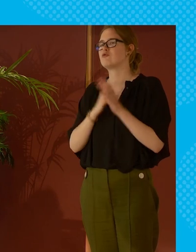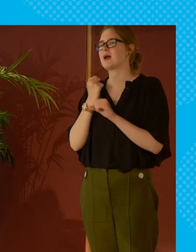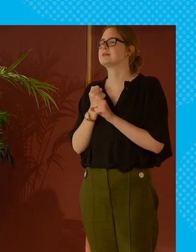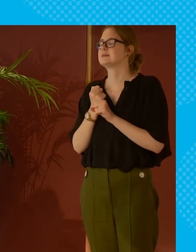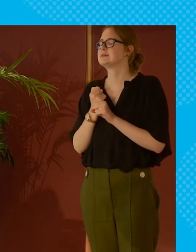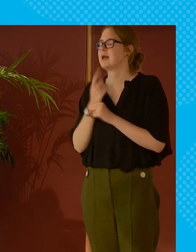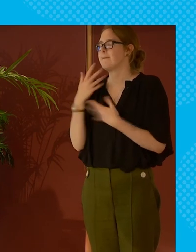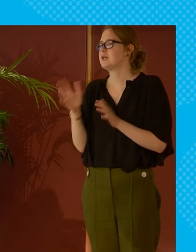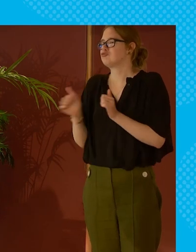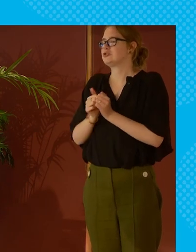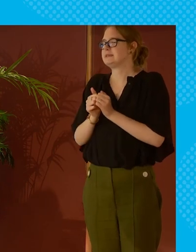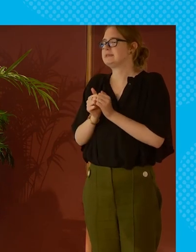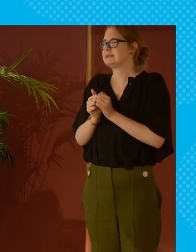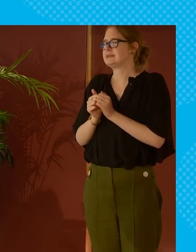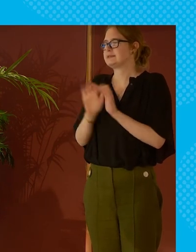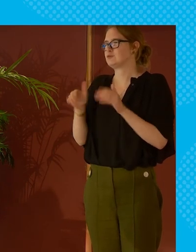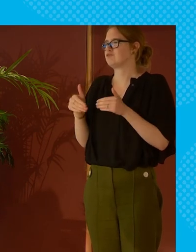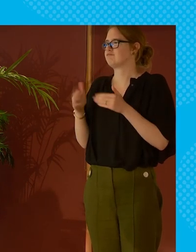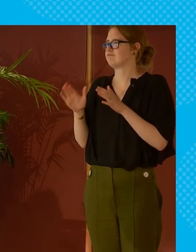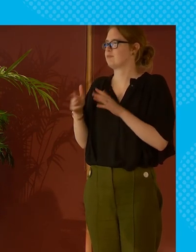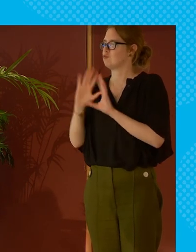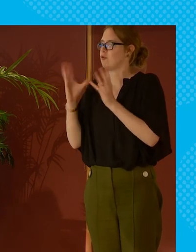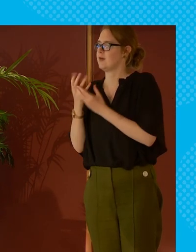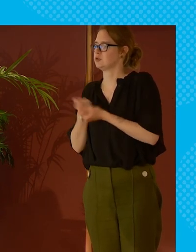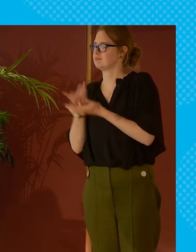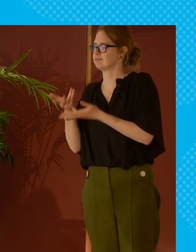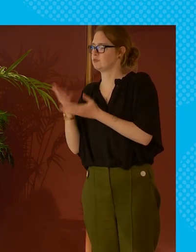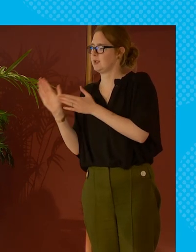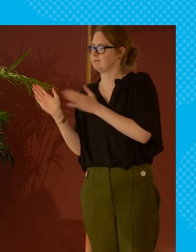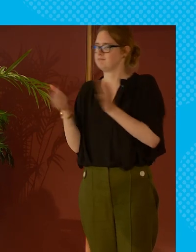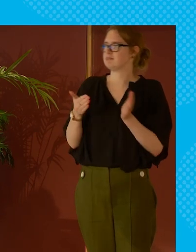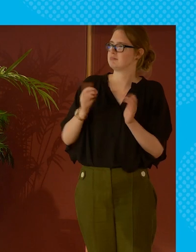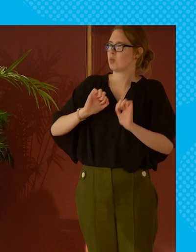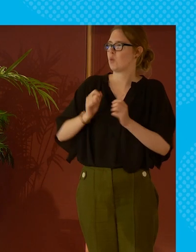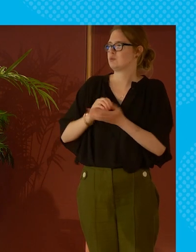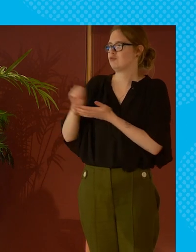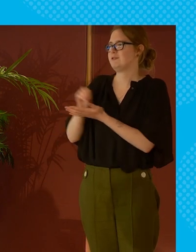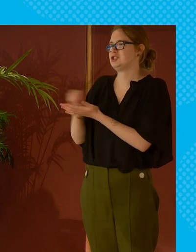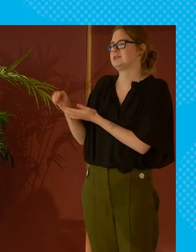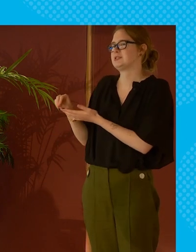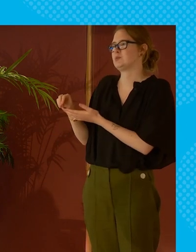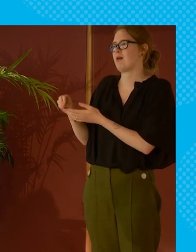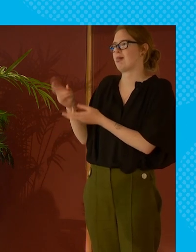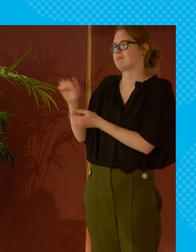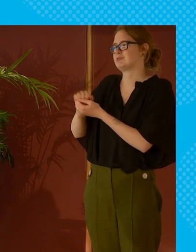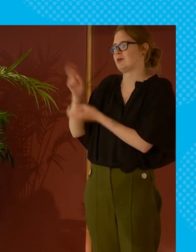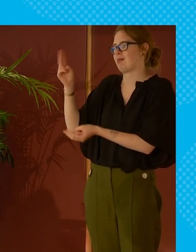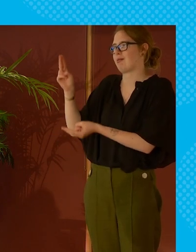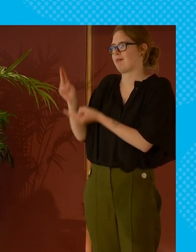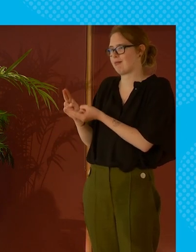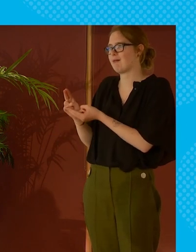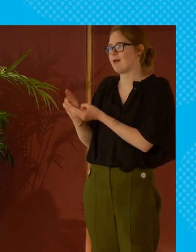i completely agree with that if we move away from these universal provisions what will happen is those provisions will start to